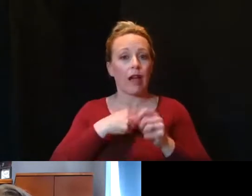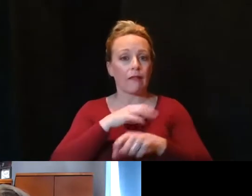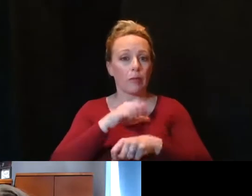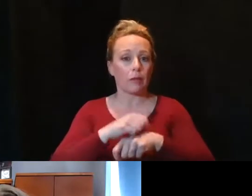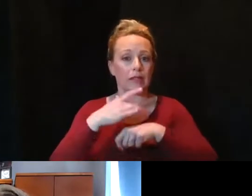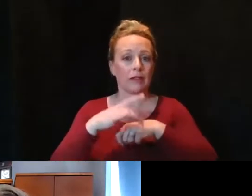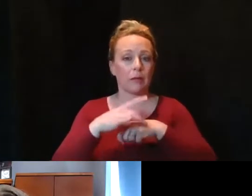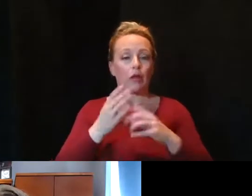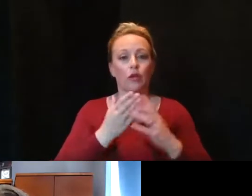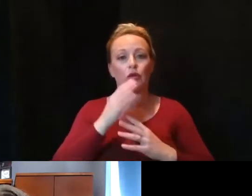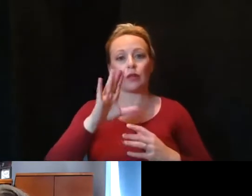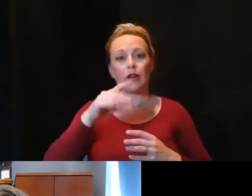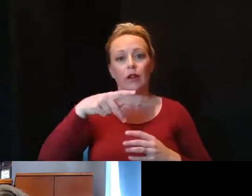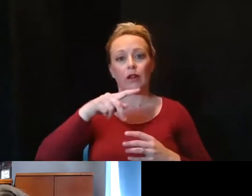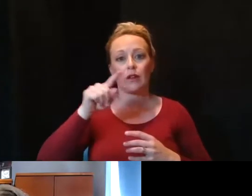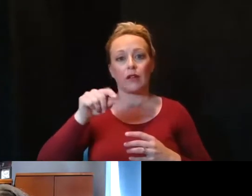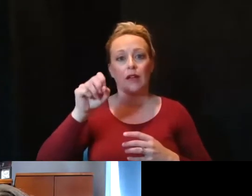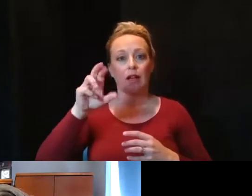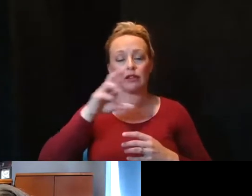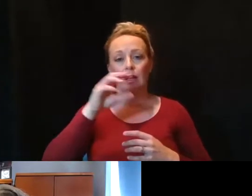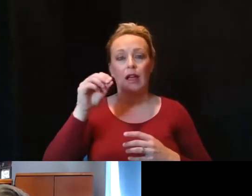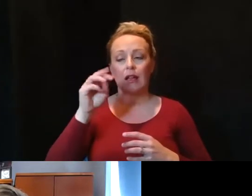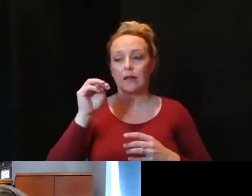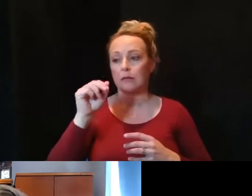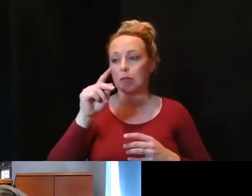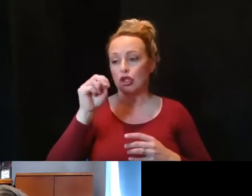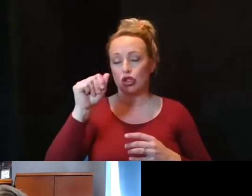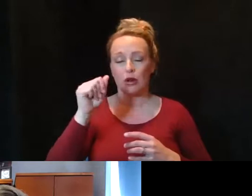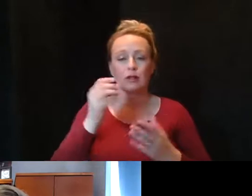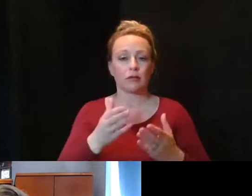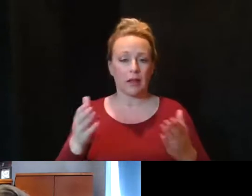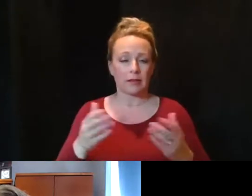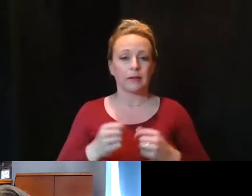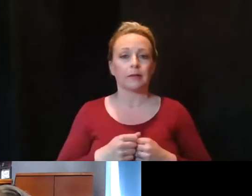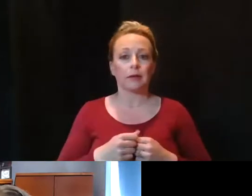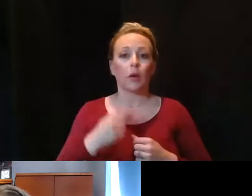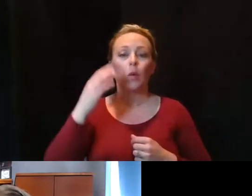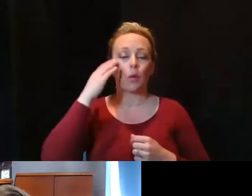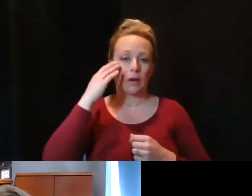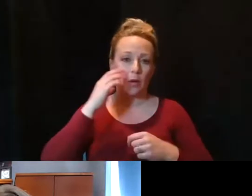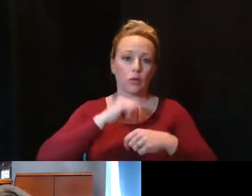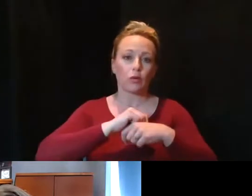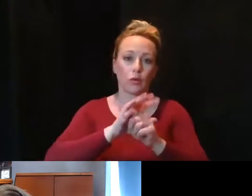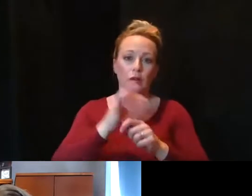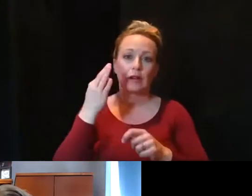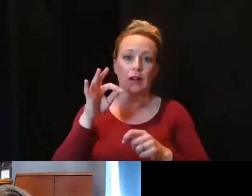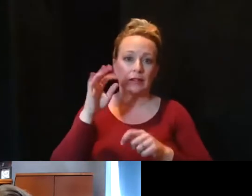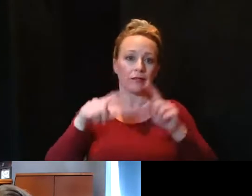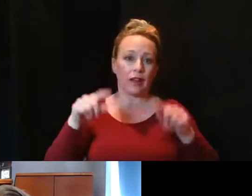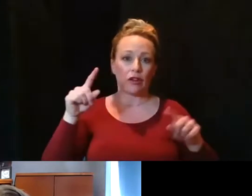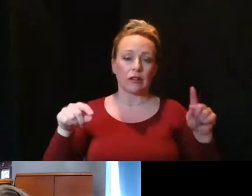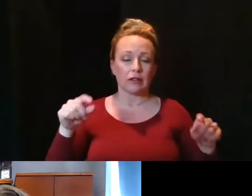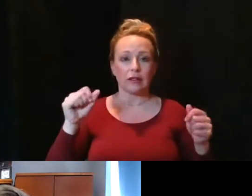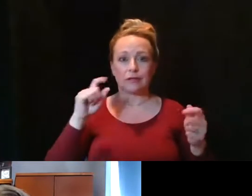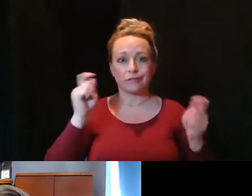through their Pfizer and Moderna vaccine supplies. We know that the coronavirus variants continue to circulate